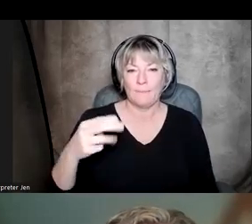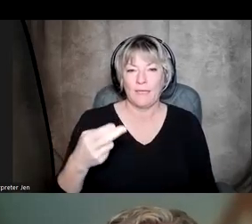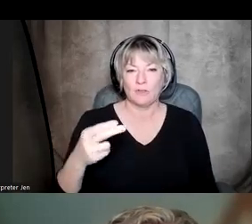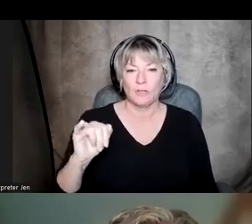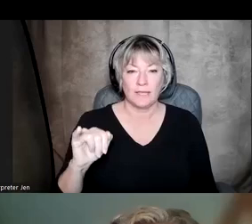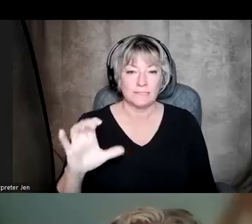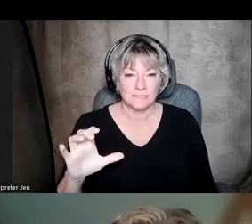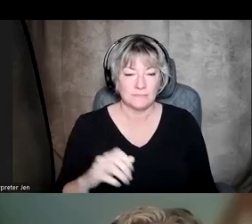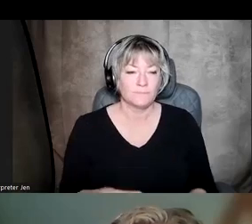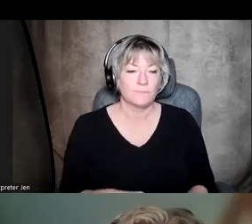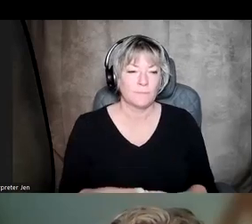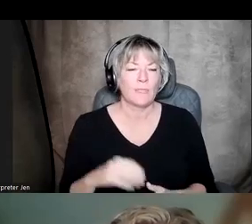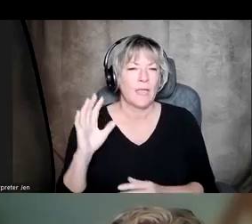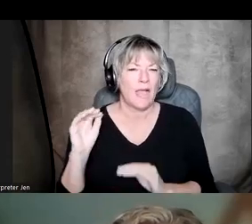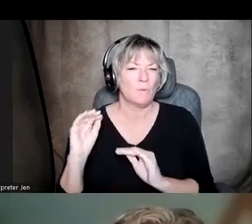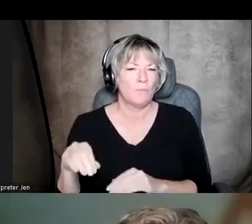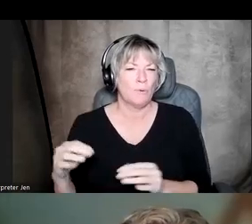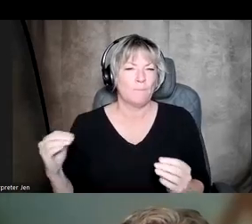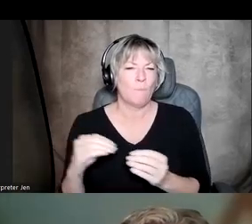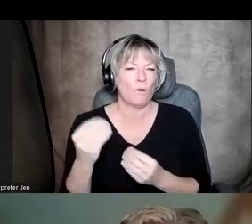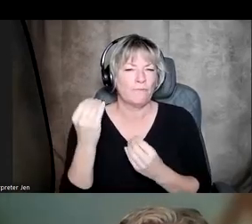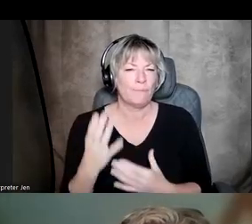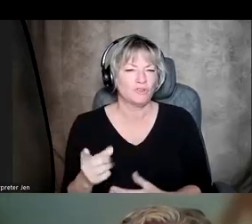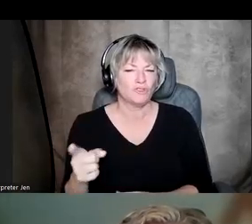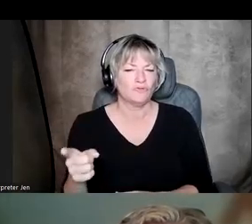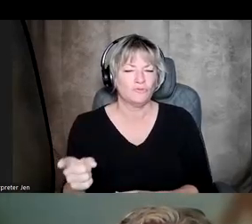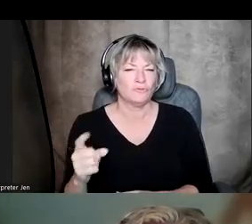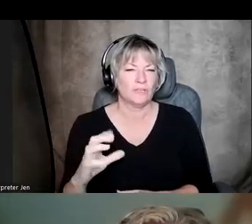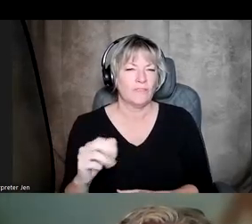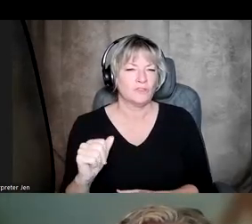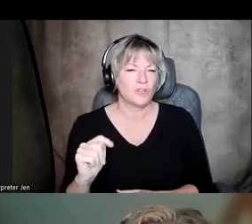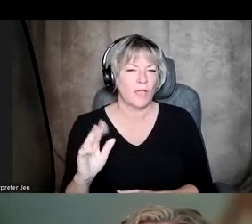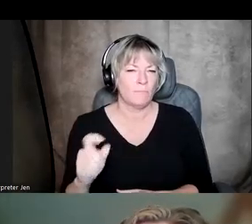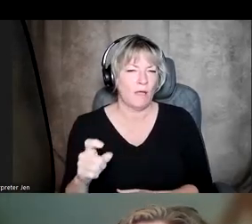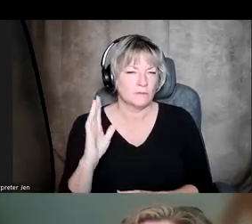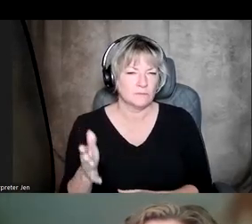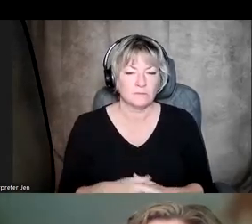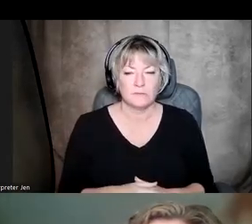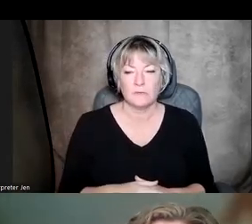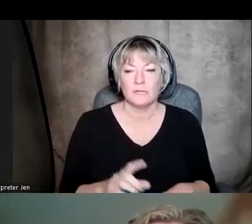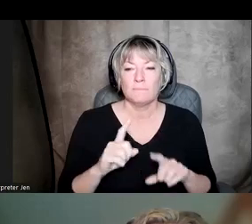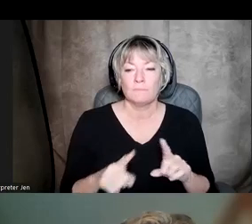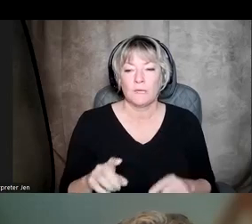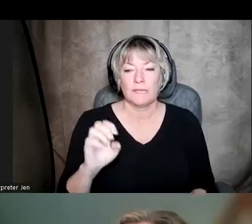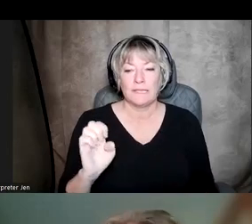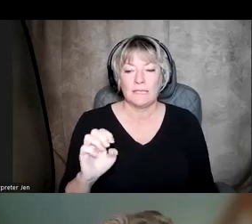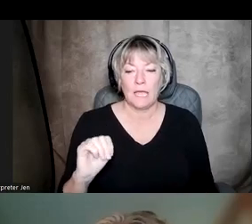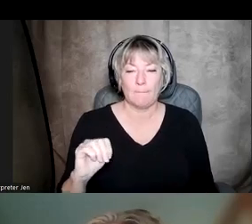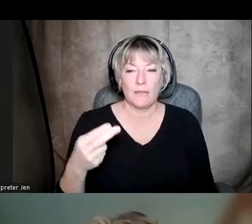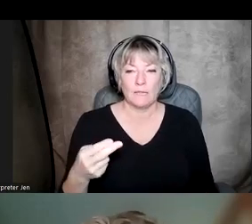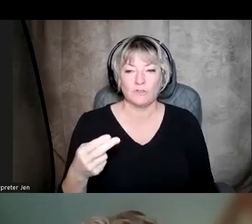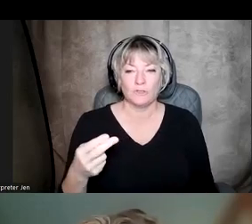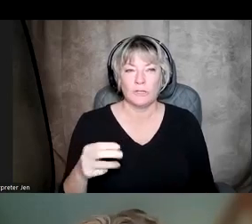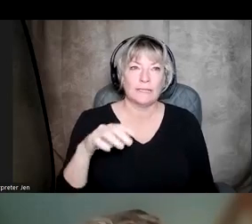EMHIC, and I'll put more information in the chat box on this, but the EMHIC,